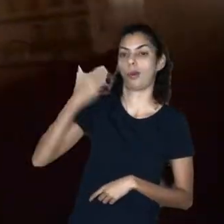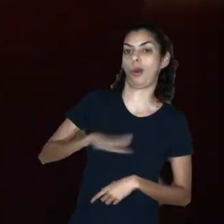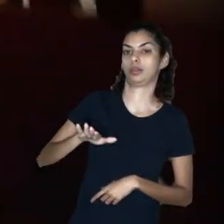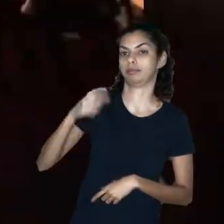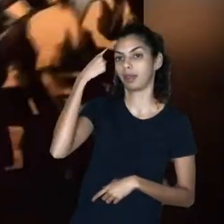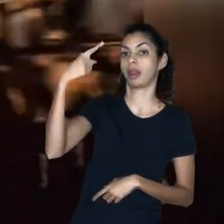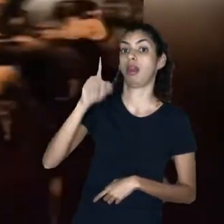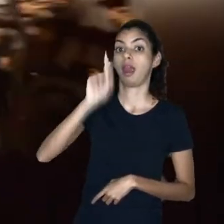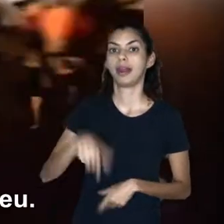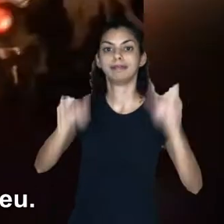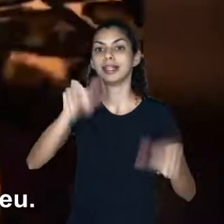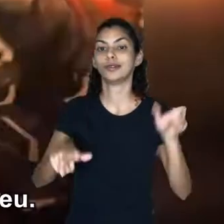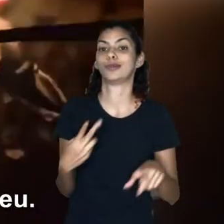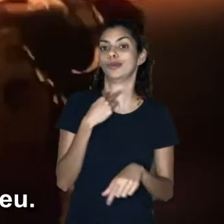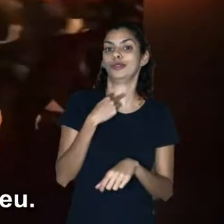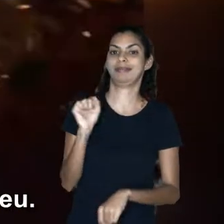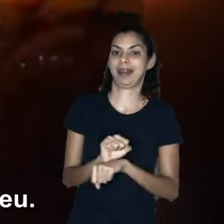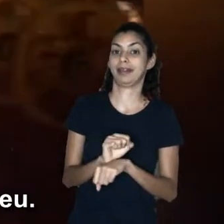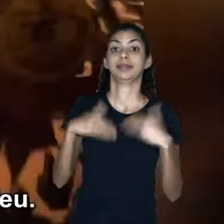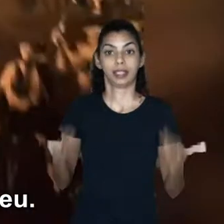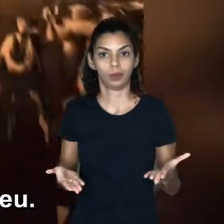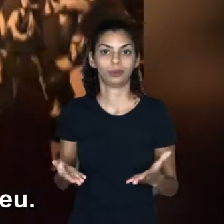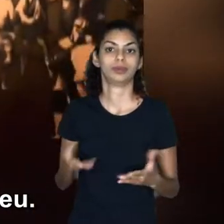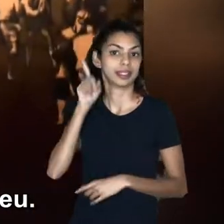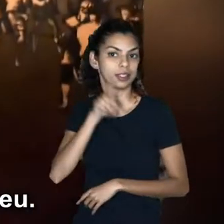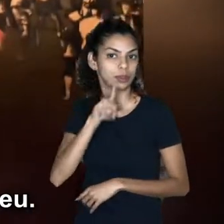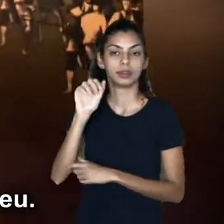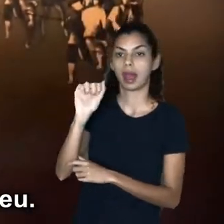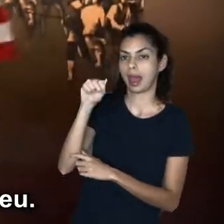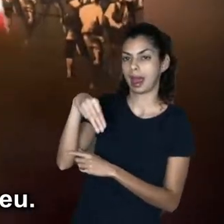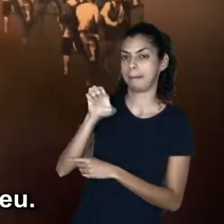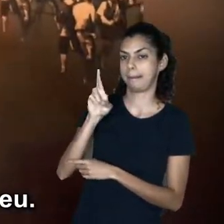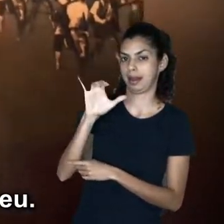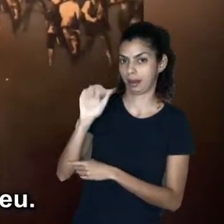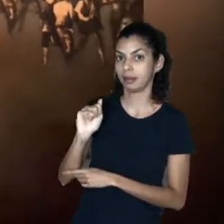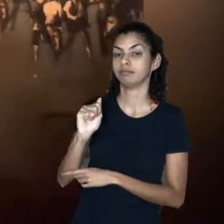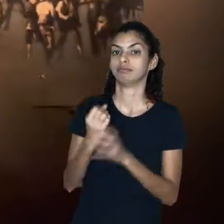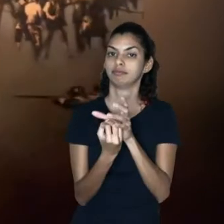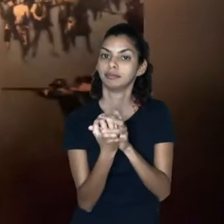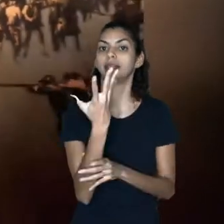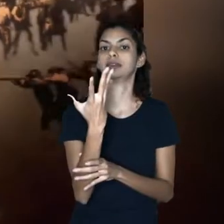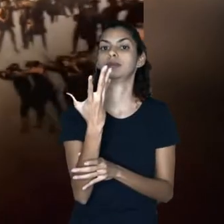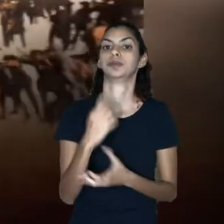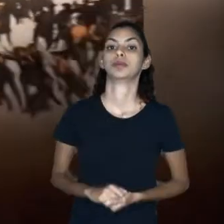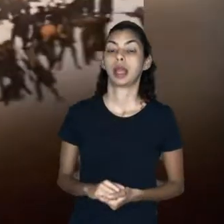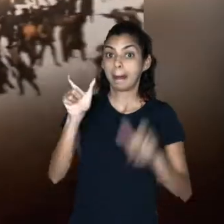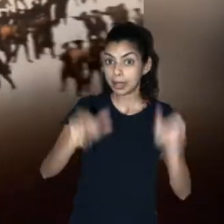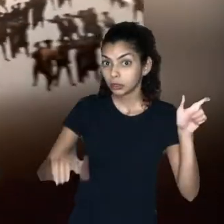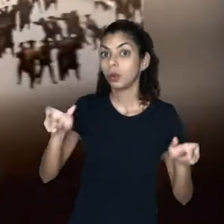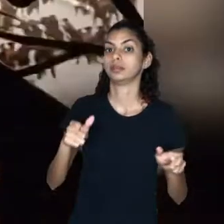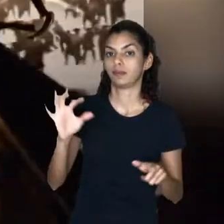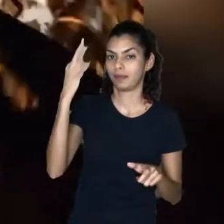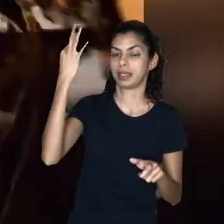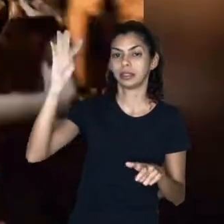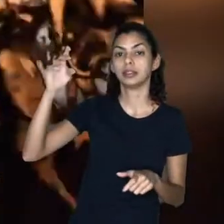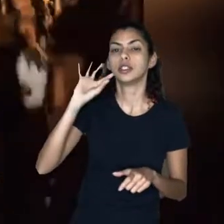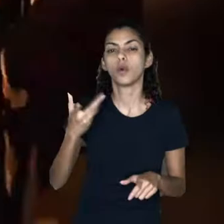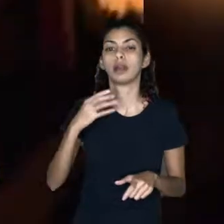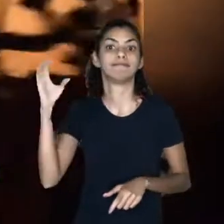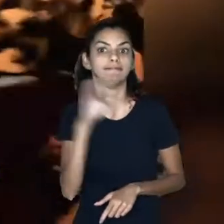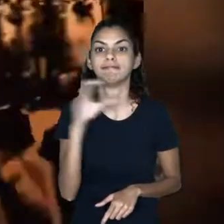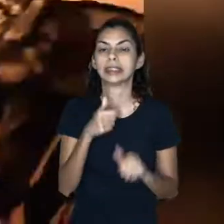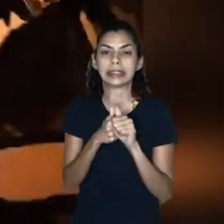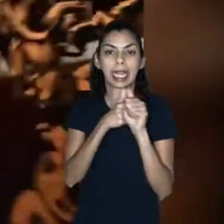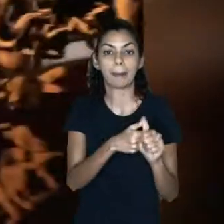say he liked the idea, but he couldn't stop them. And America was born. The French